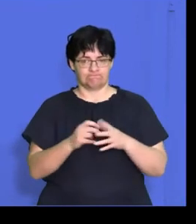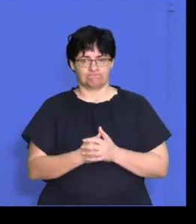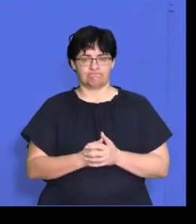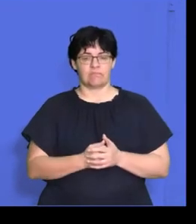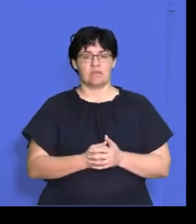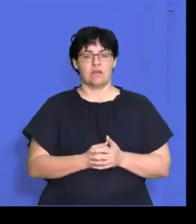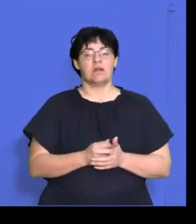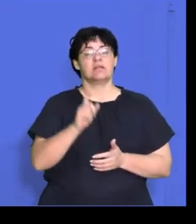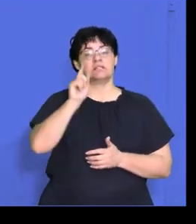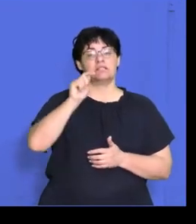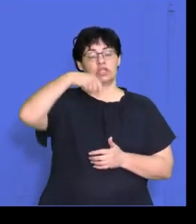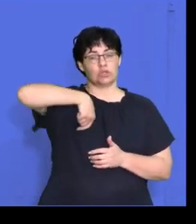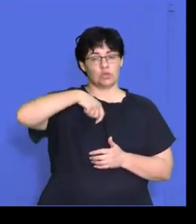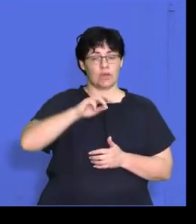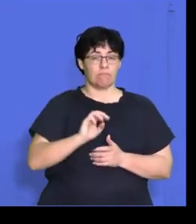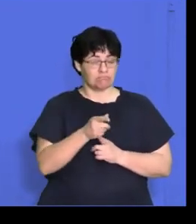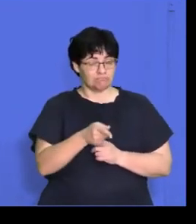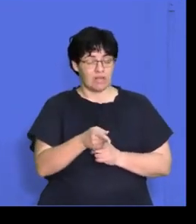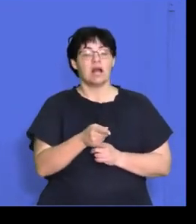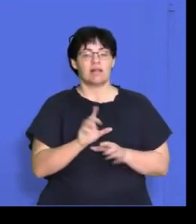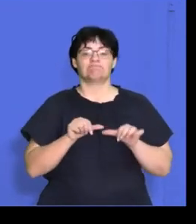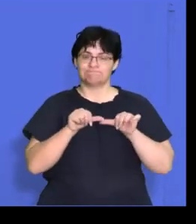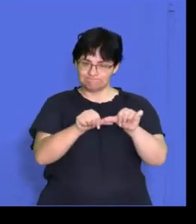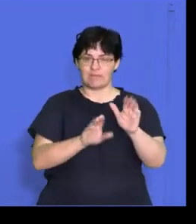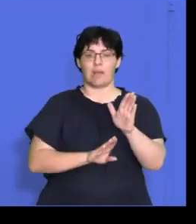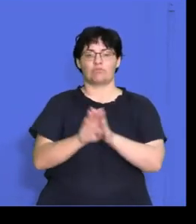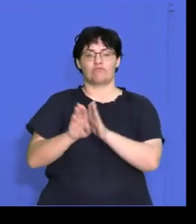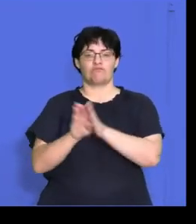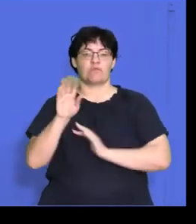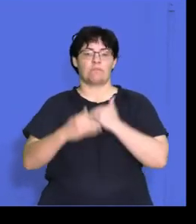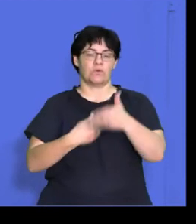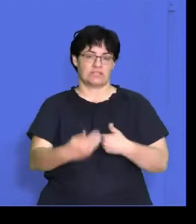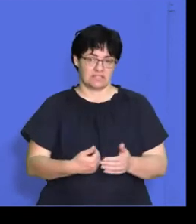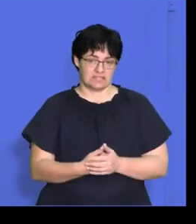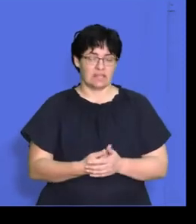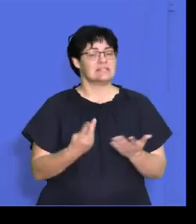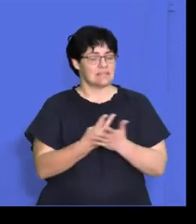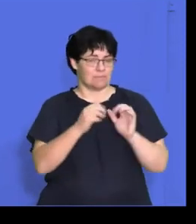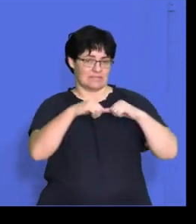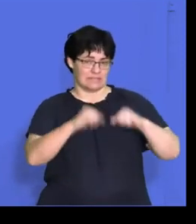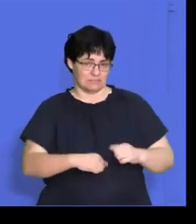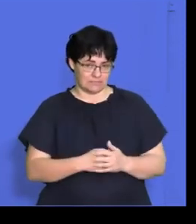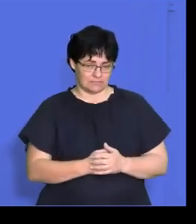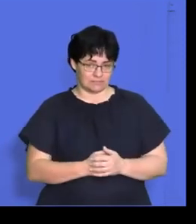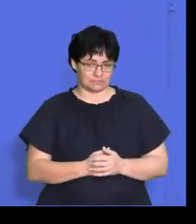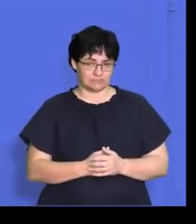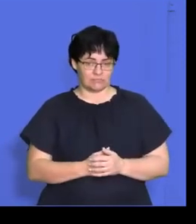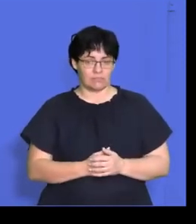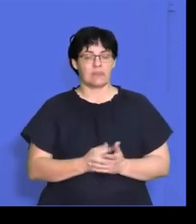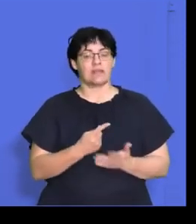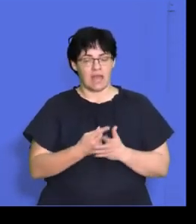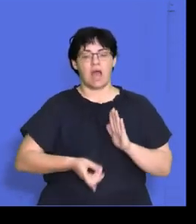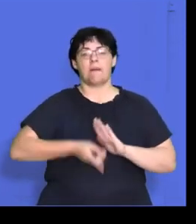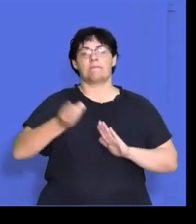first TQM element is continuous improvement to processes and systems. So they often